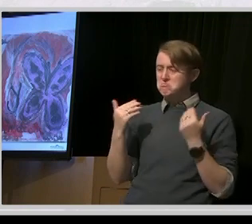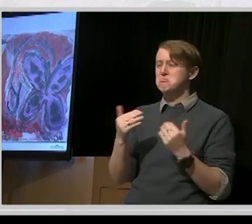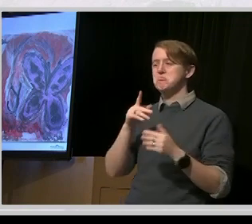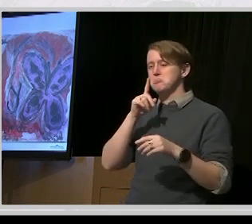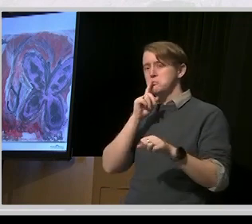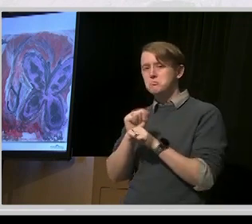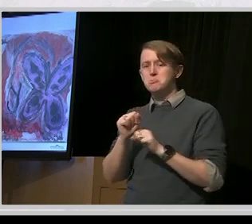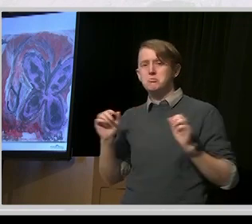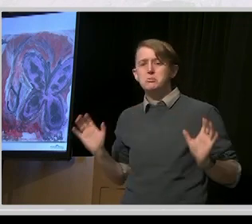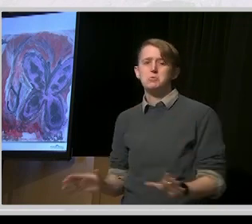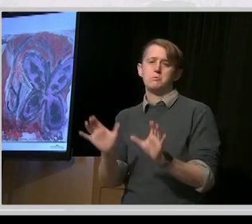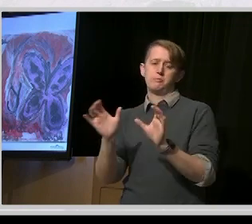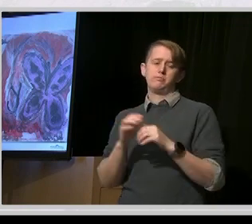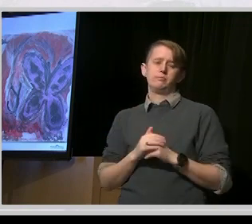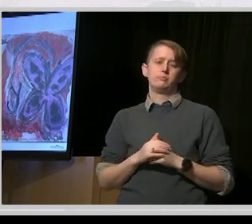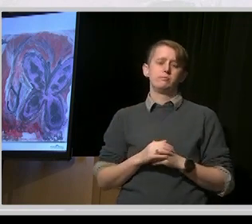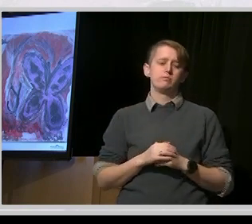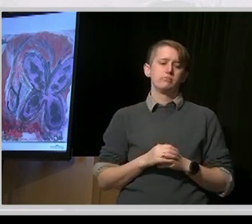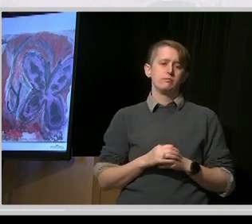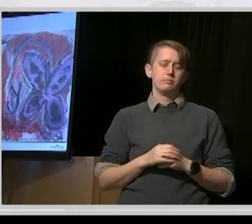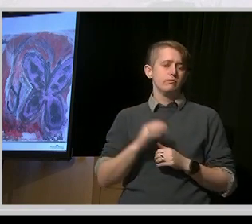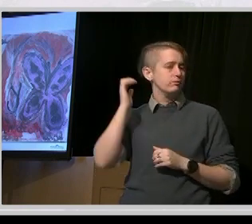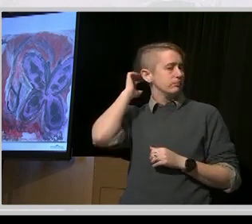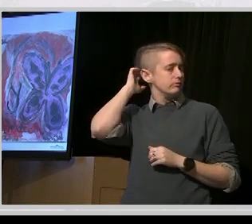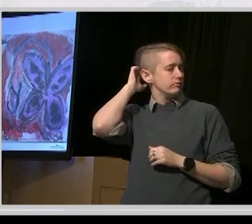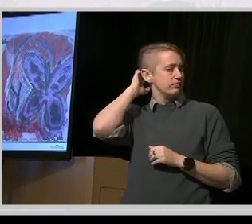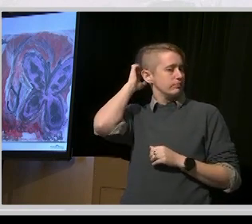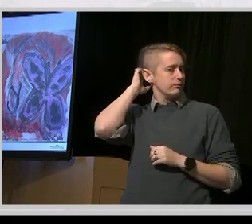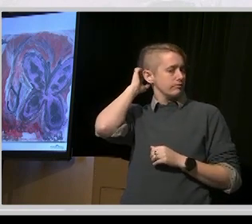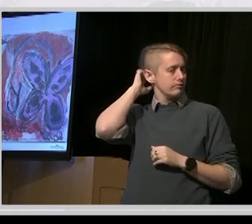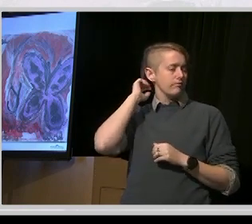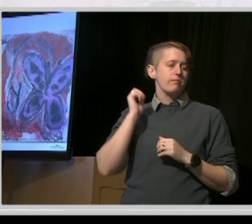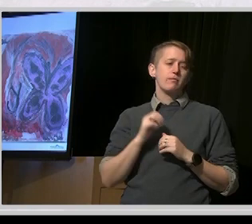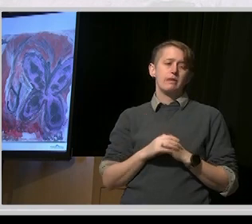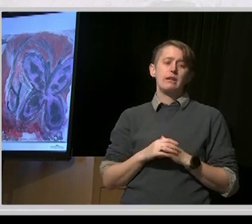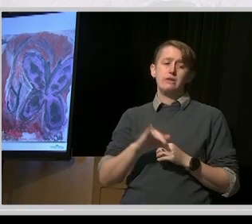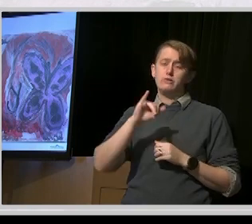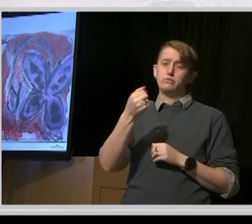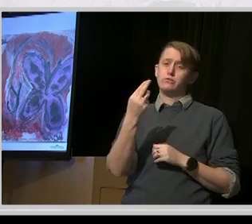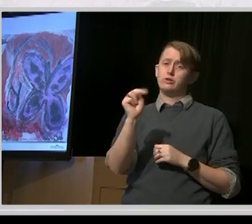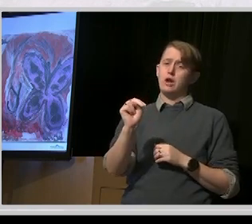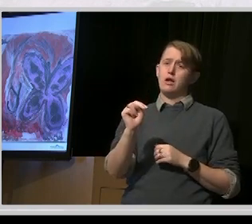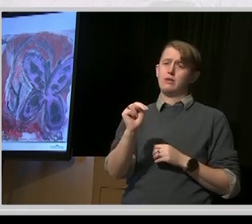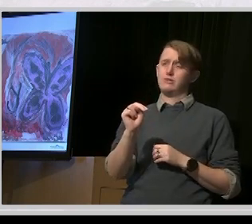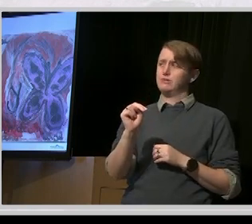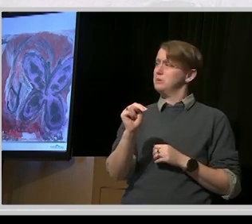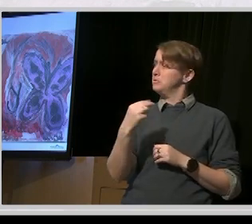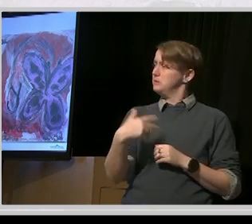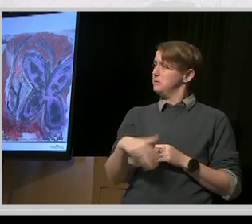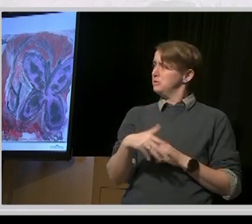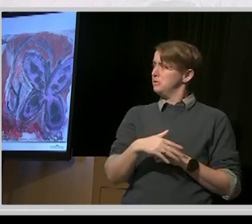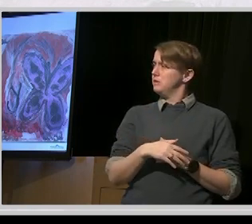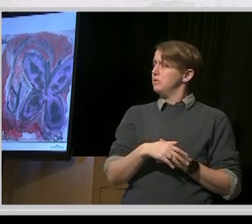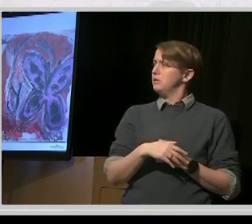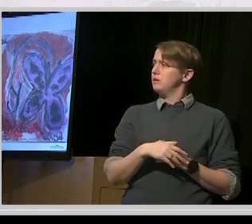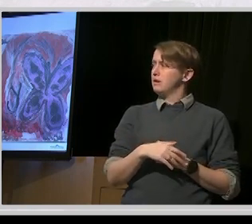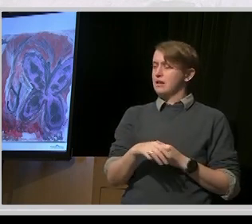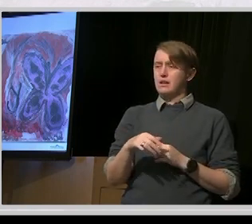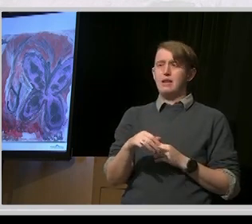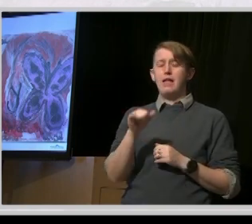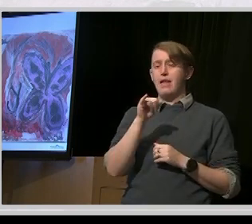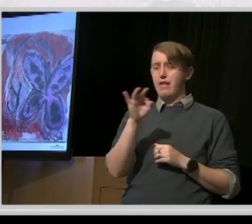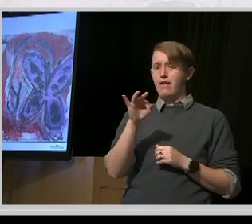just to echo Andy's comments, but John, and show you given the opportunity what folks can achieve.